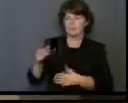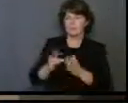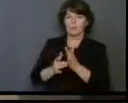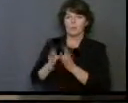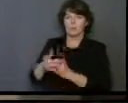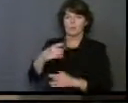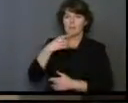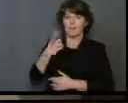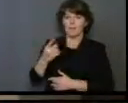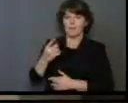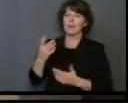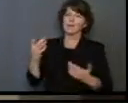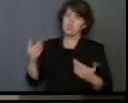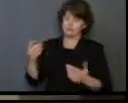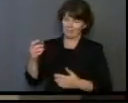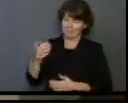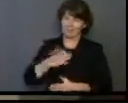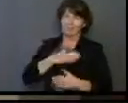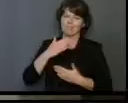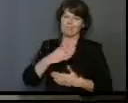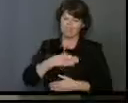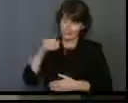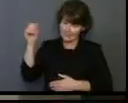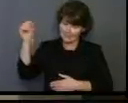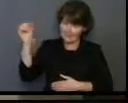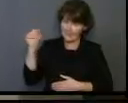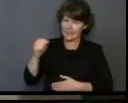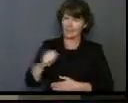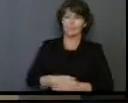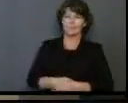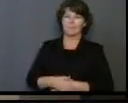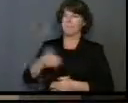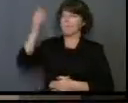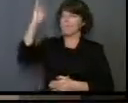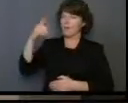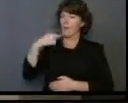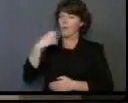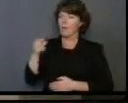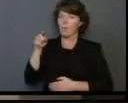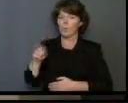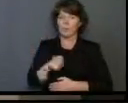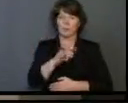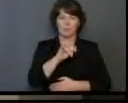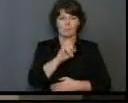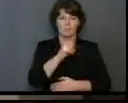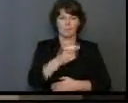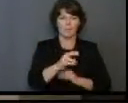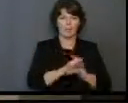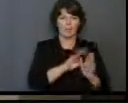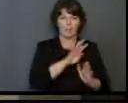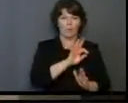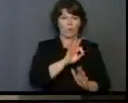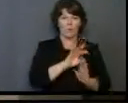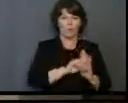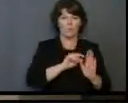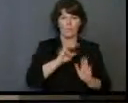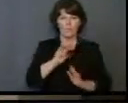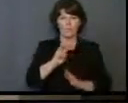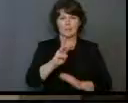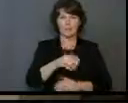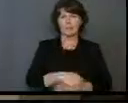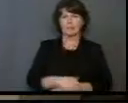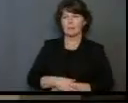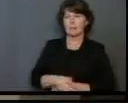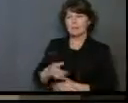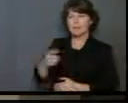answer was a joyful yes. God told Him, from Isaiah 49, verse 6, It is too small a thing that you